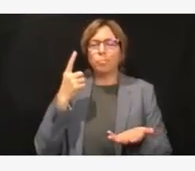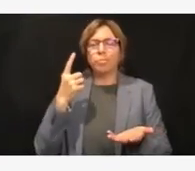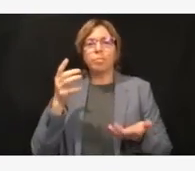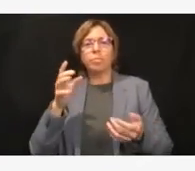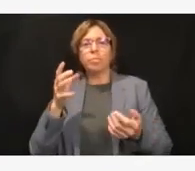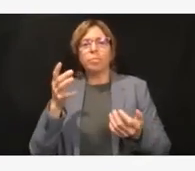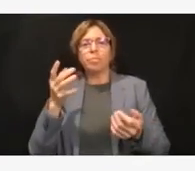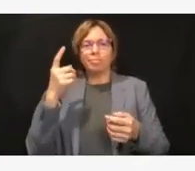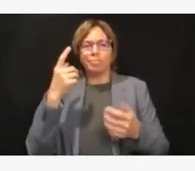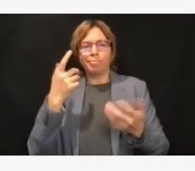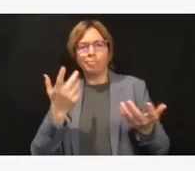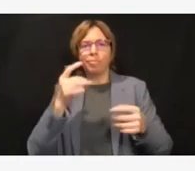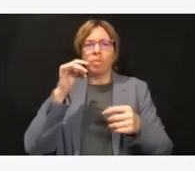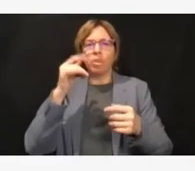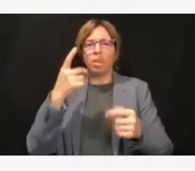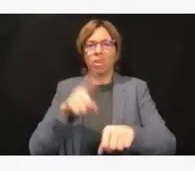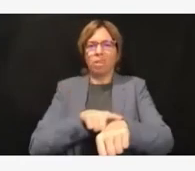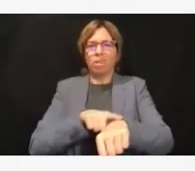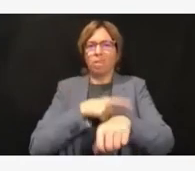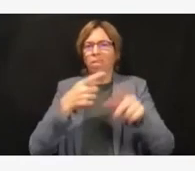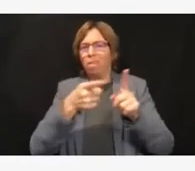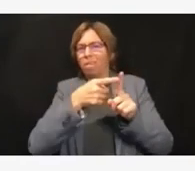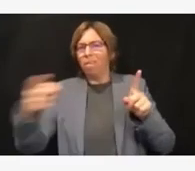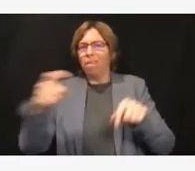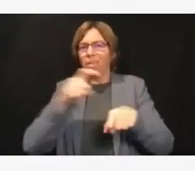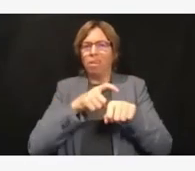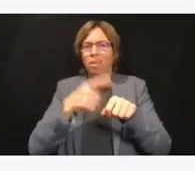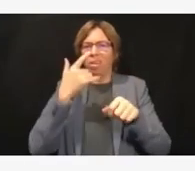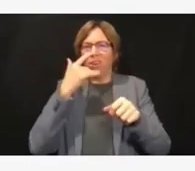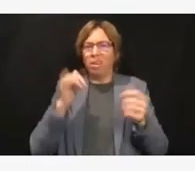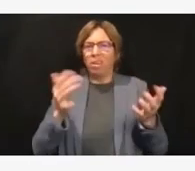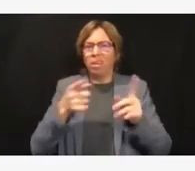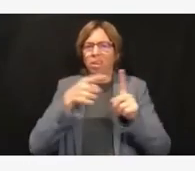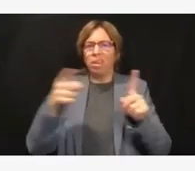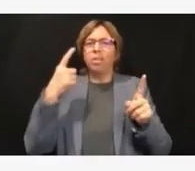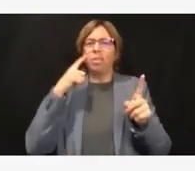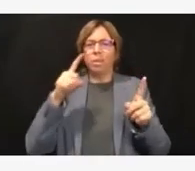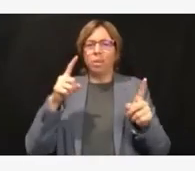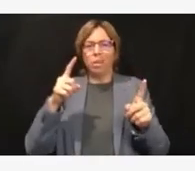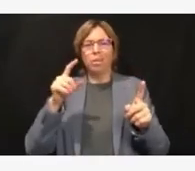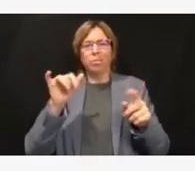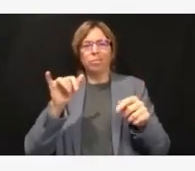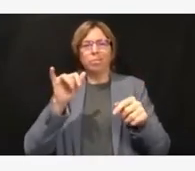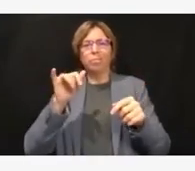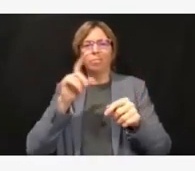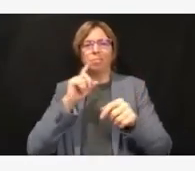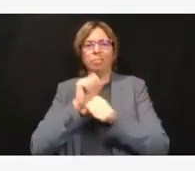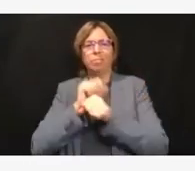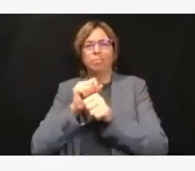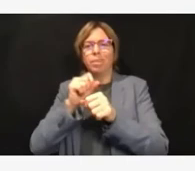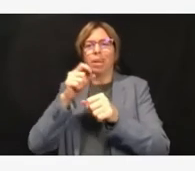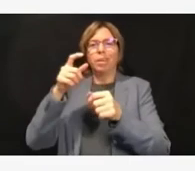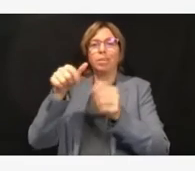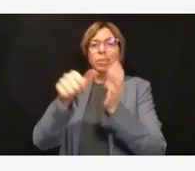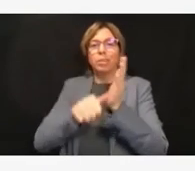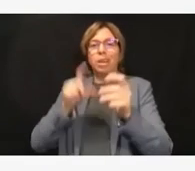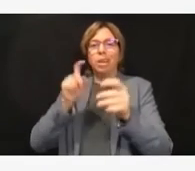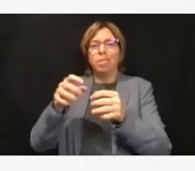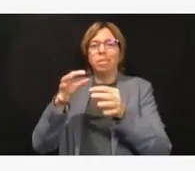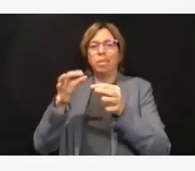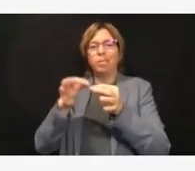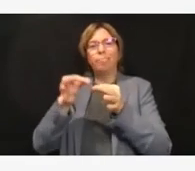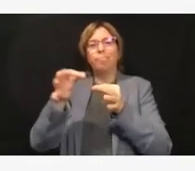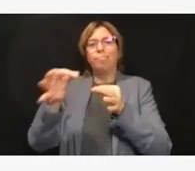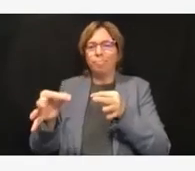be of having to postpone these surgeries and things like that, and just in general, what are the